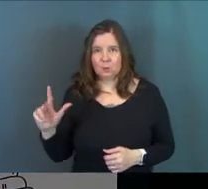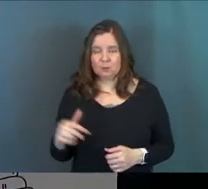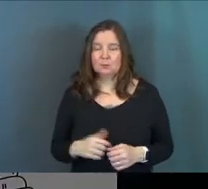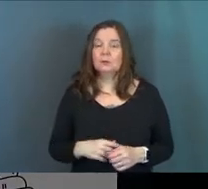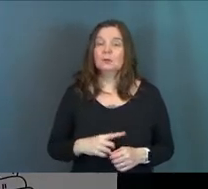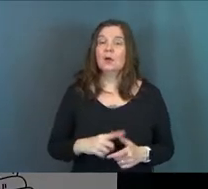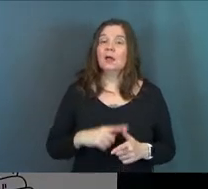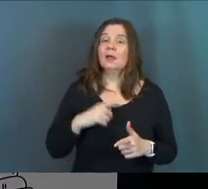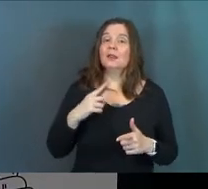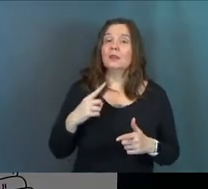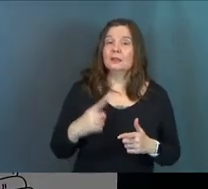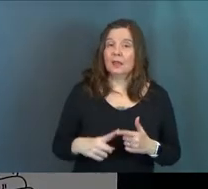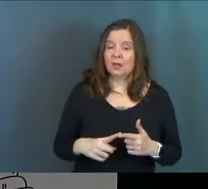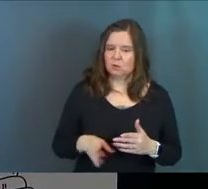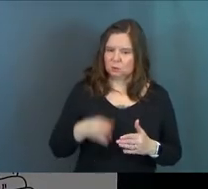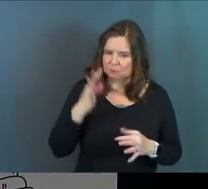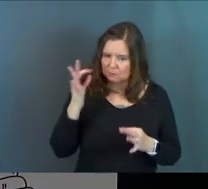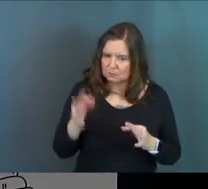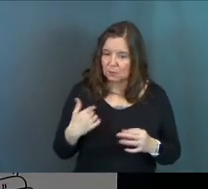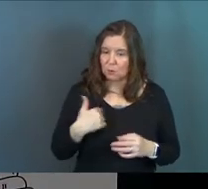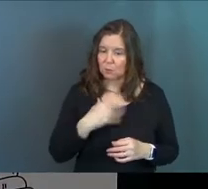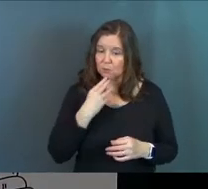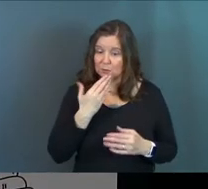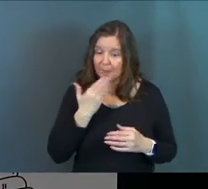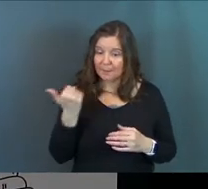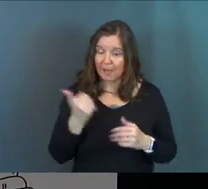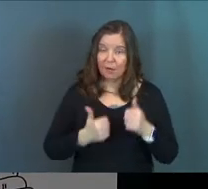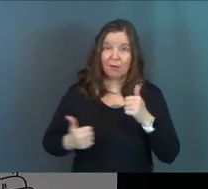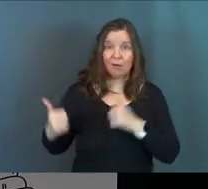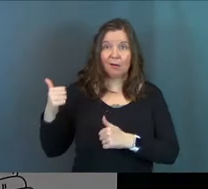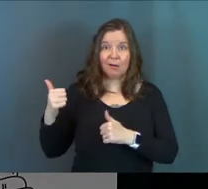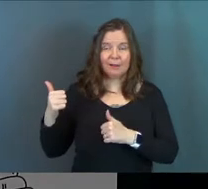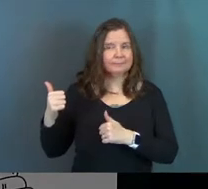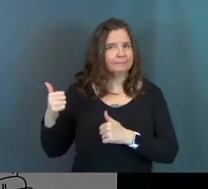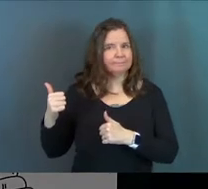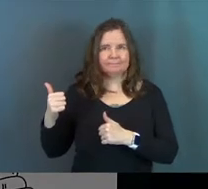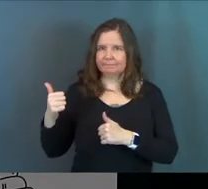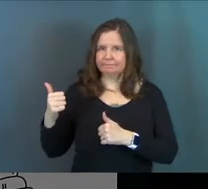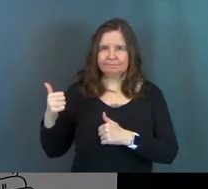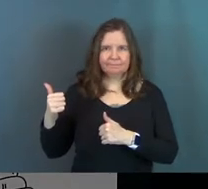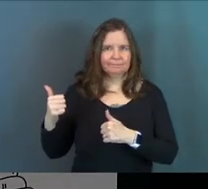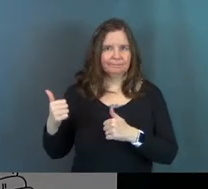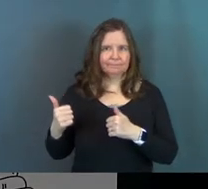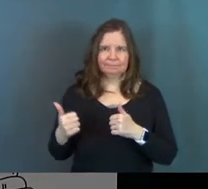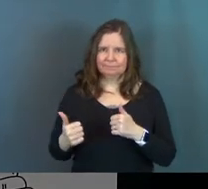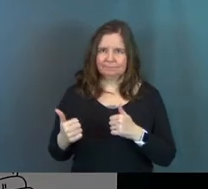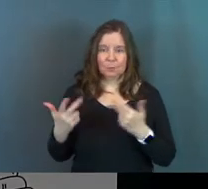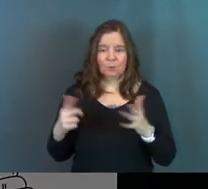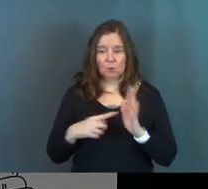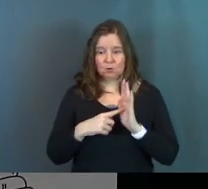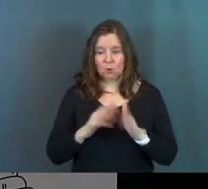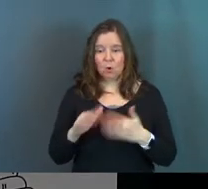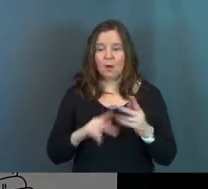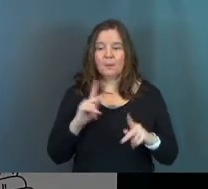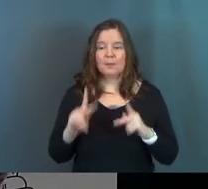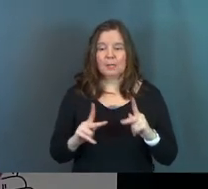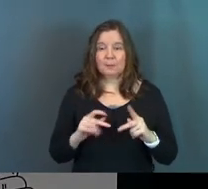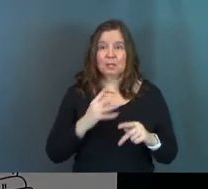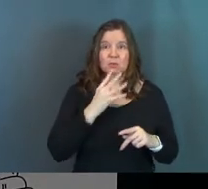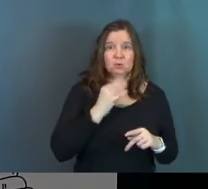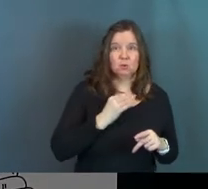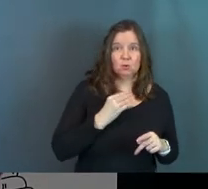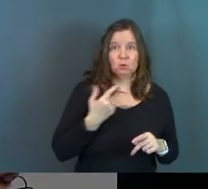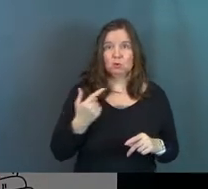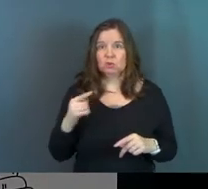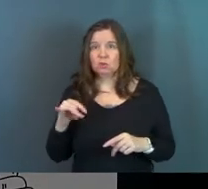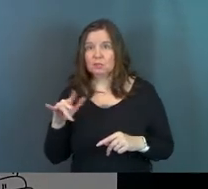then, okay, should we conclude that we Jews are better than others? No, not at all. For we have already shown that all people, whether Jews